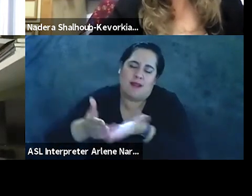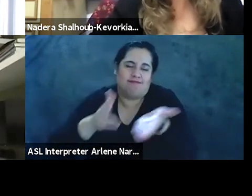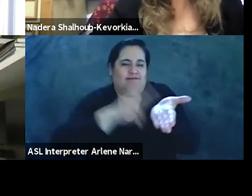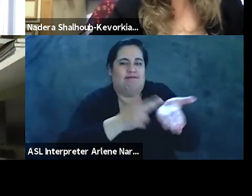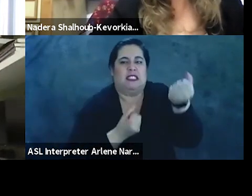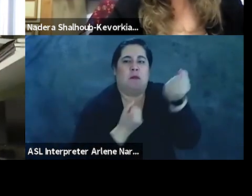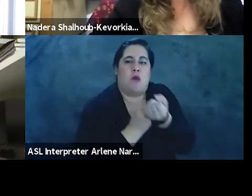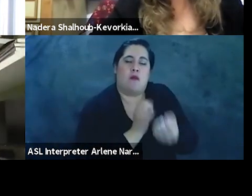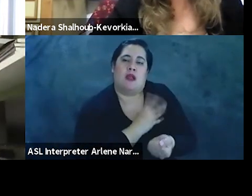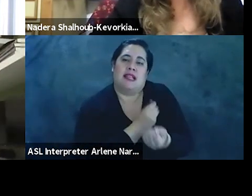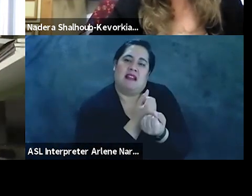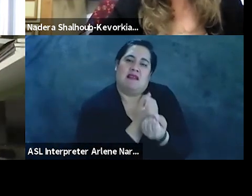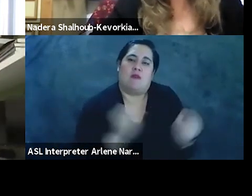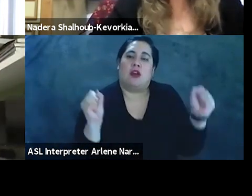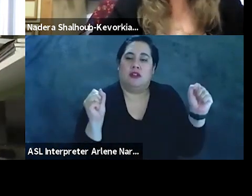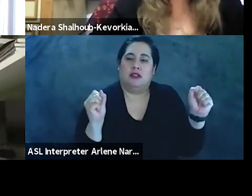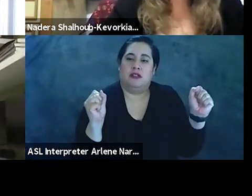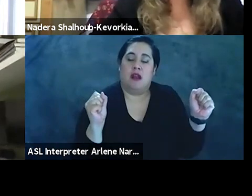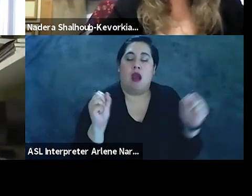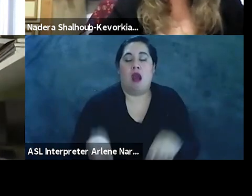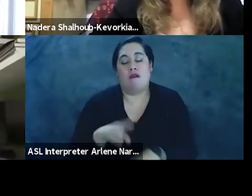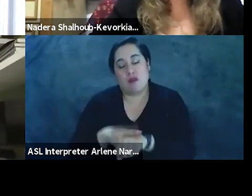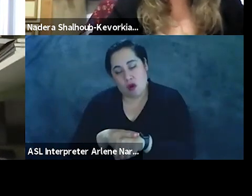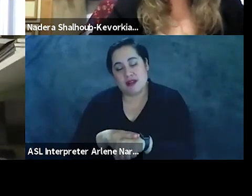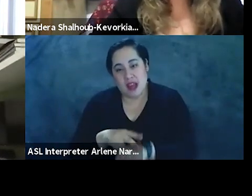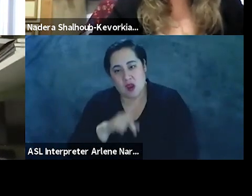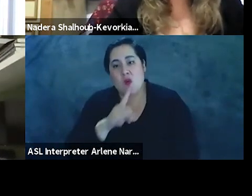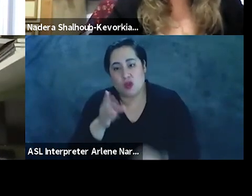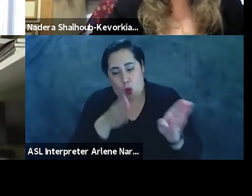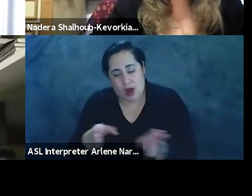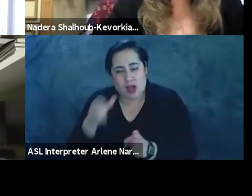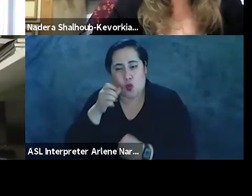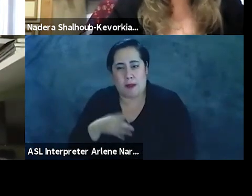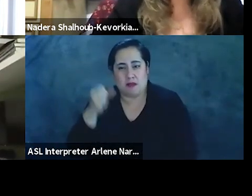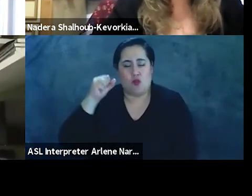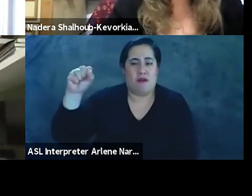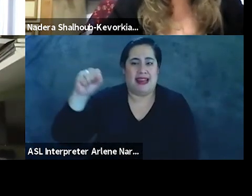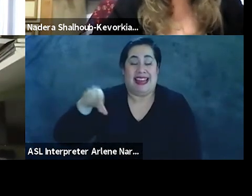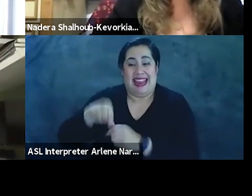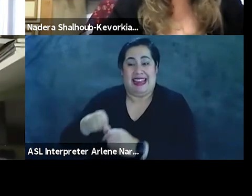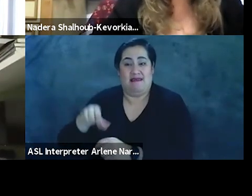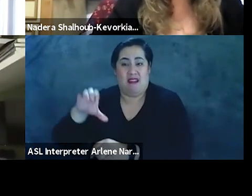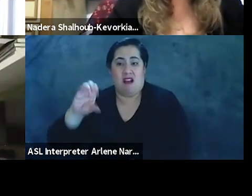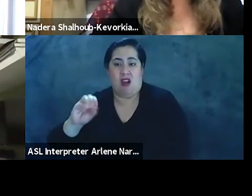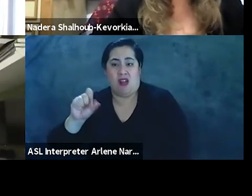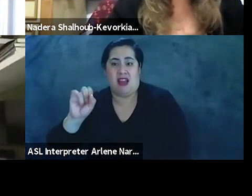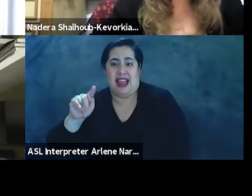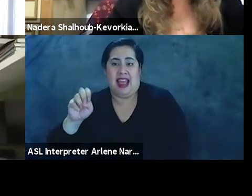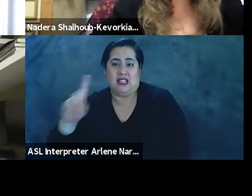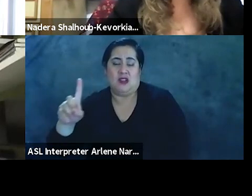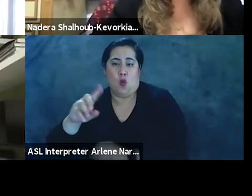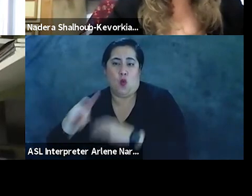Palestinian liberation. Of course, it was the organized women's movement in the colonized world which first insisted that the